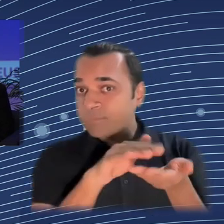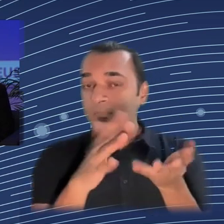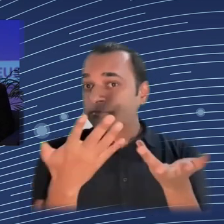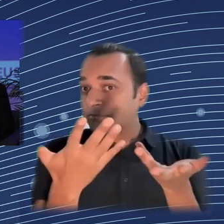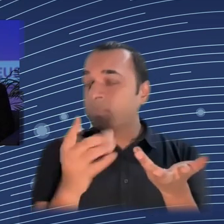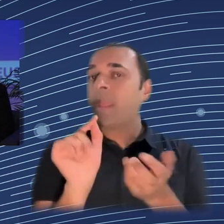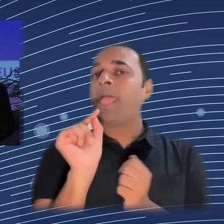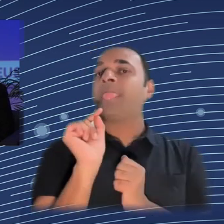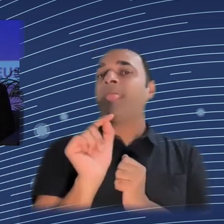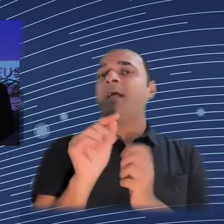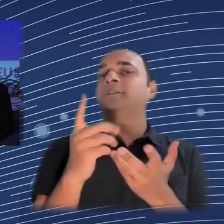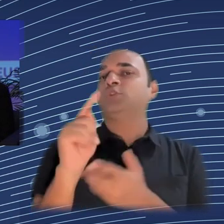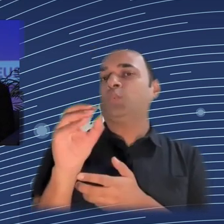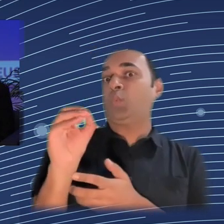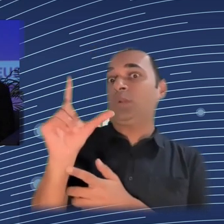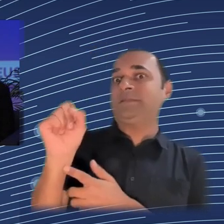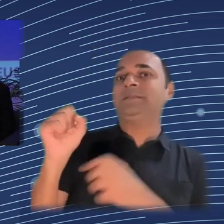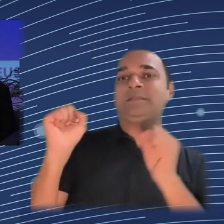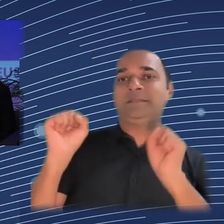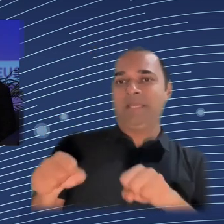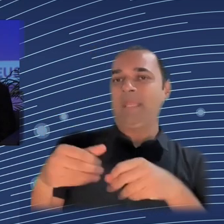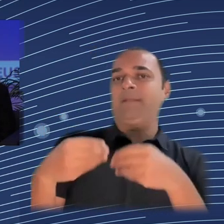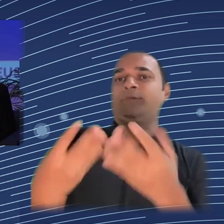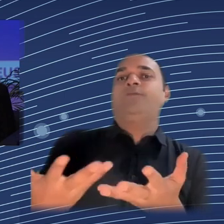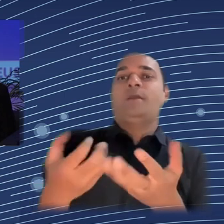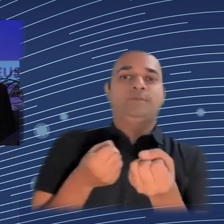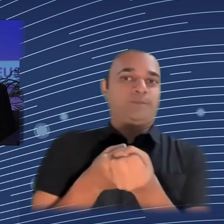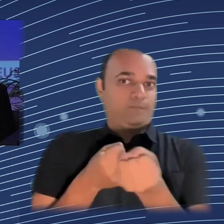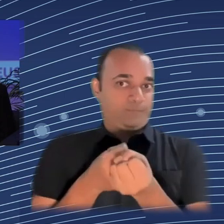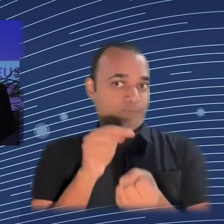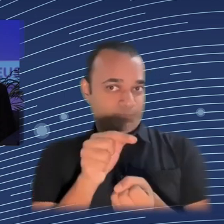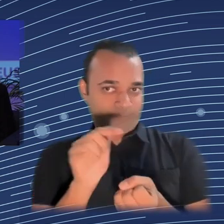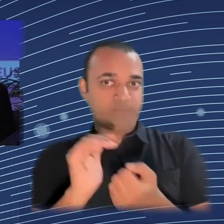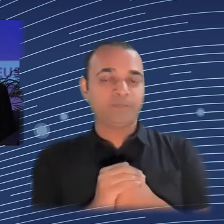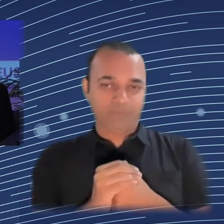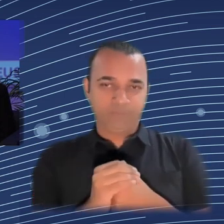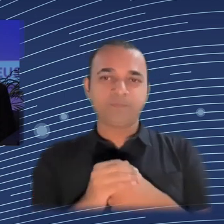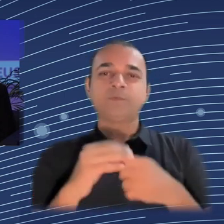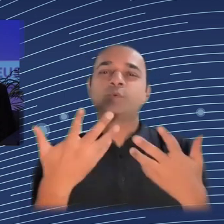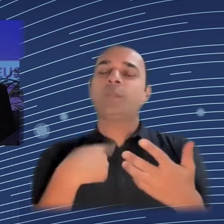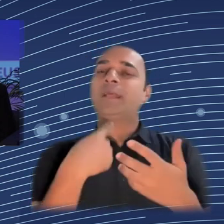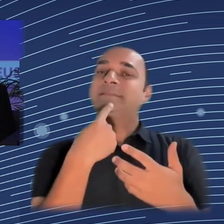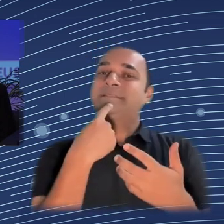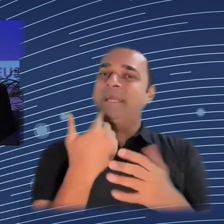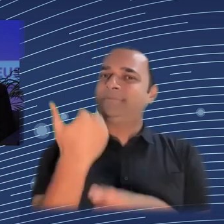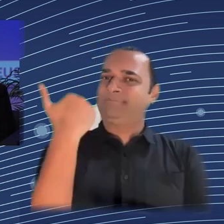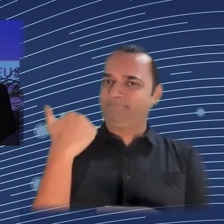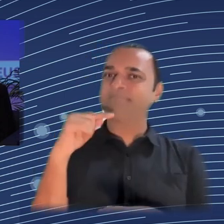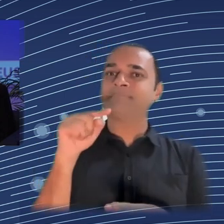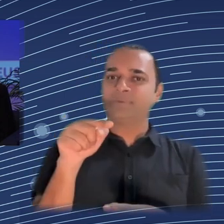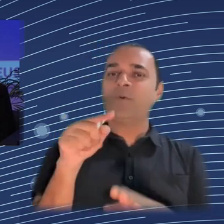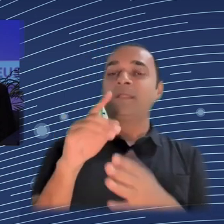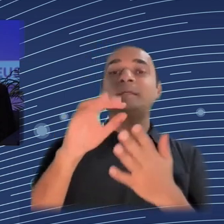the applications of algorithms. And this is to conclude often also because when we think about science,